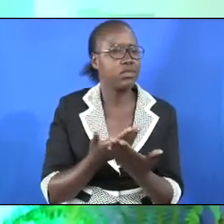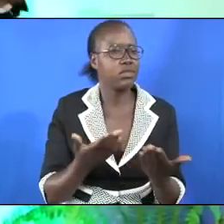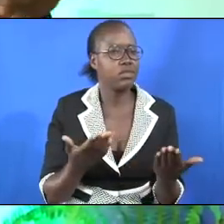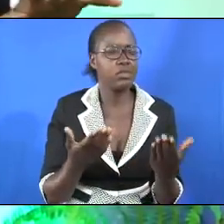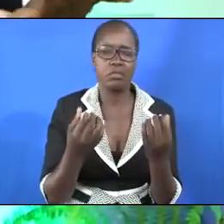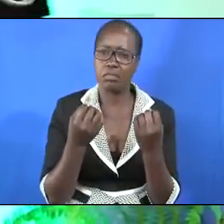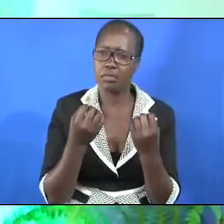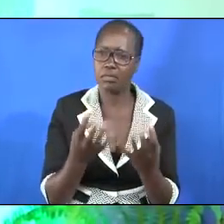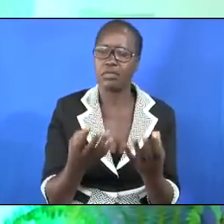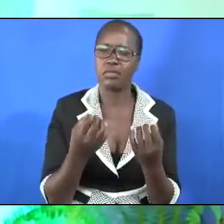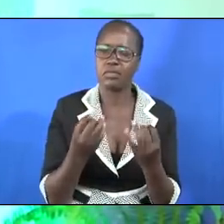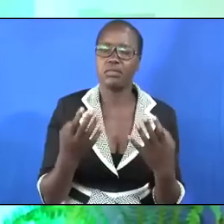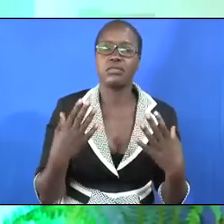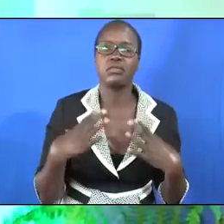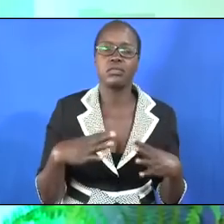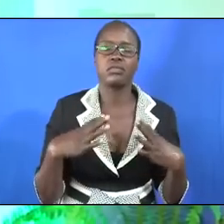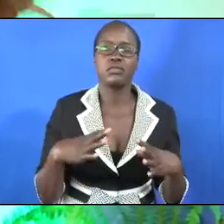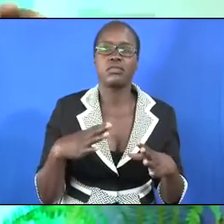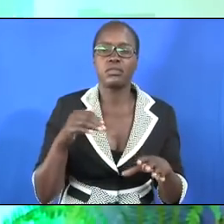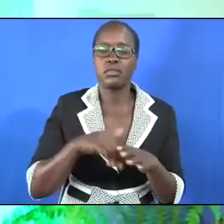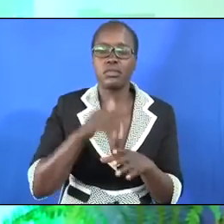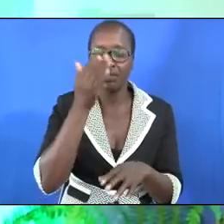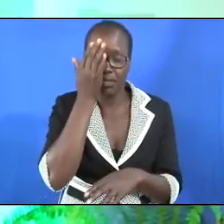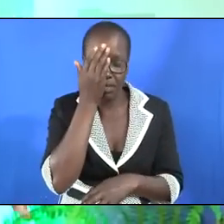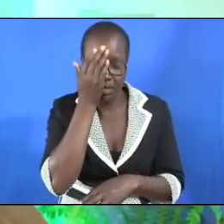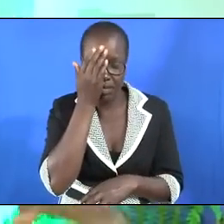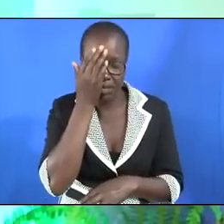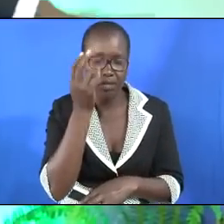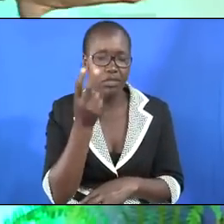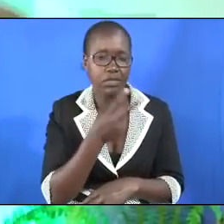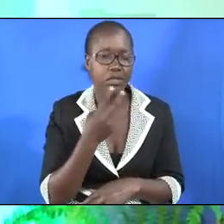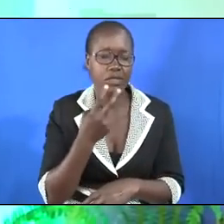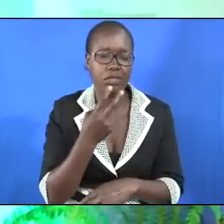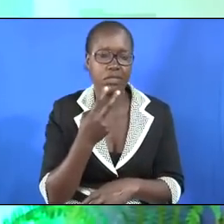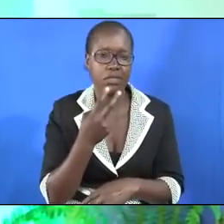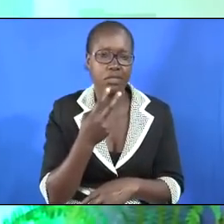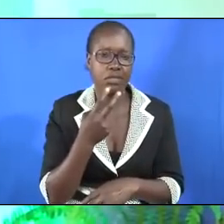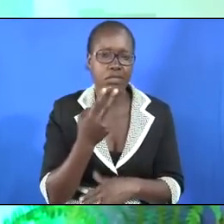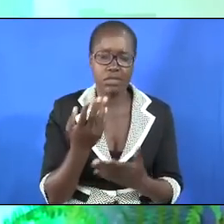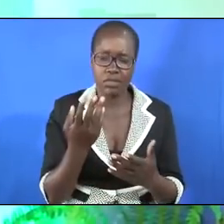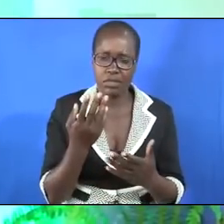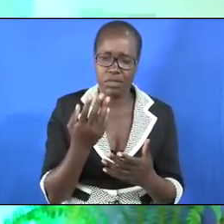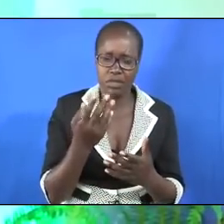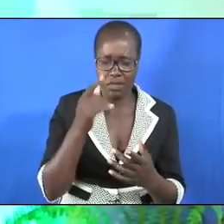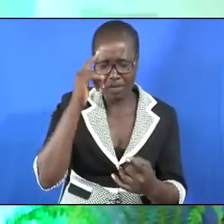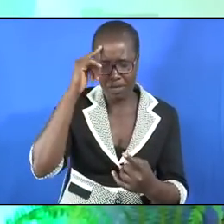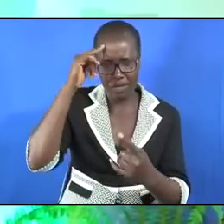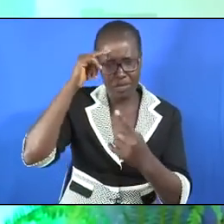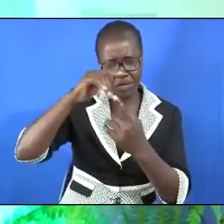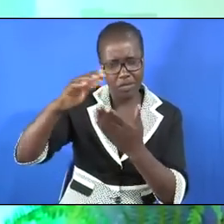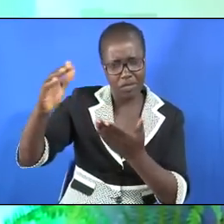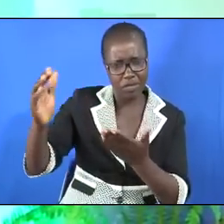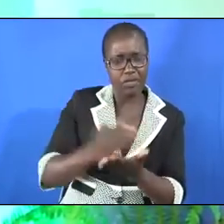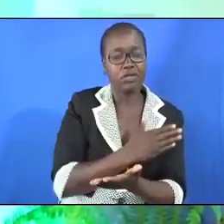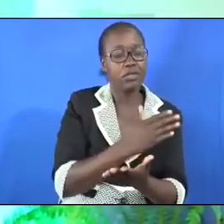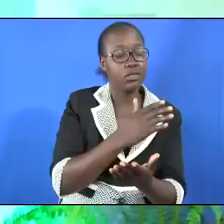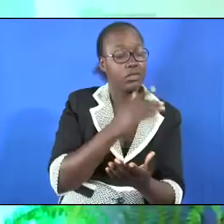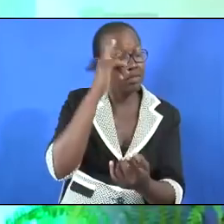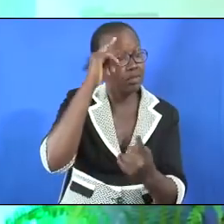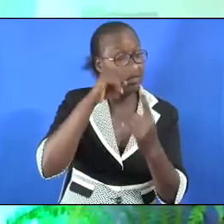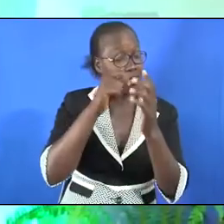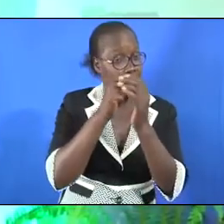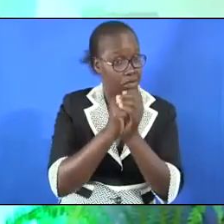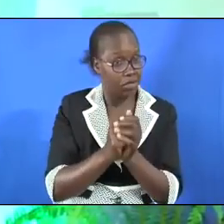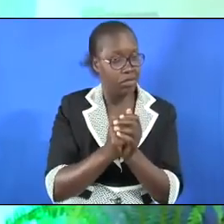many people in Israel who had swung towards idolatry there were also